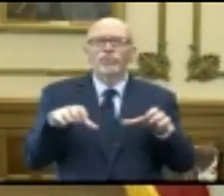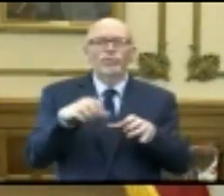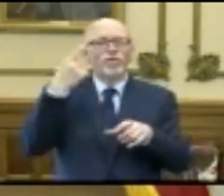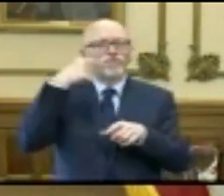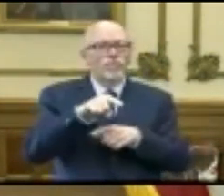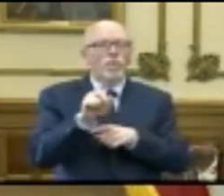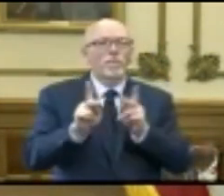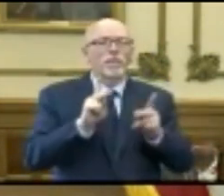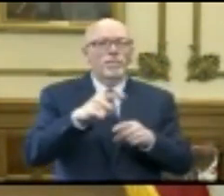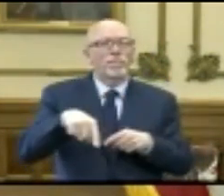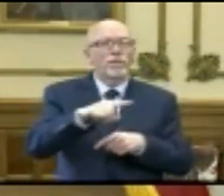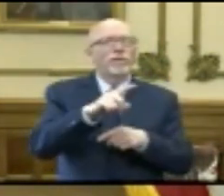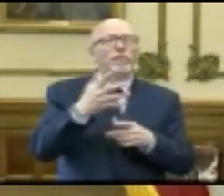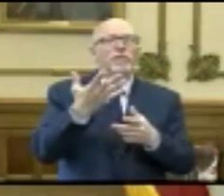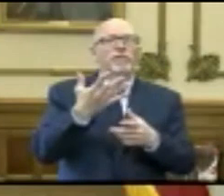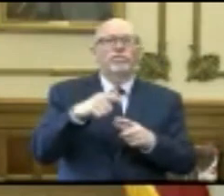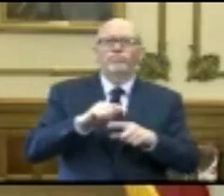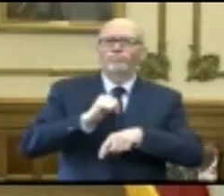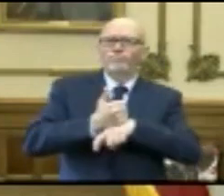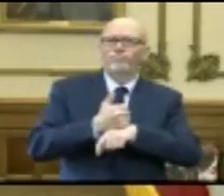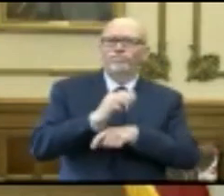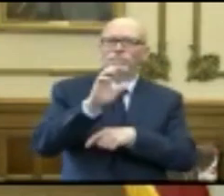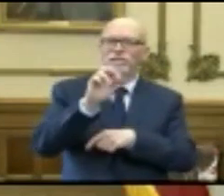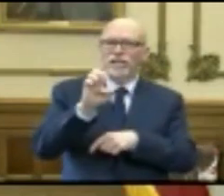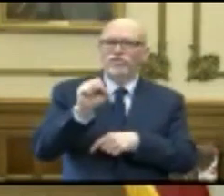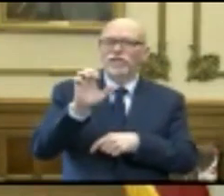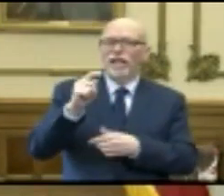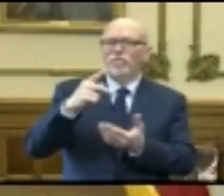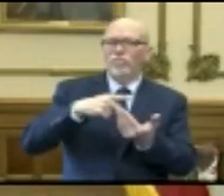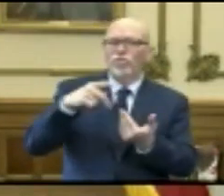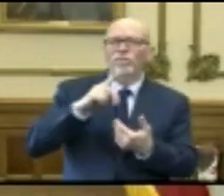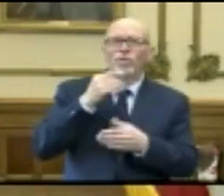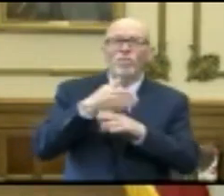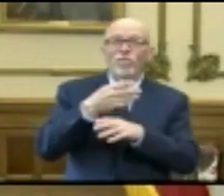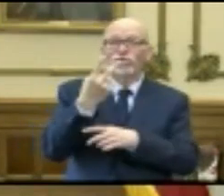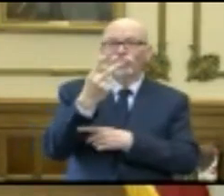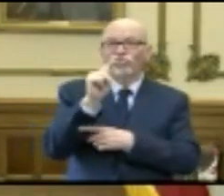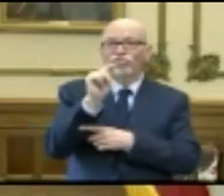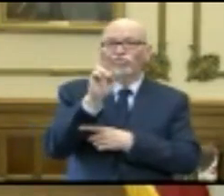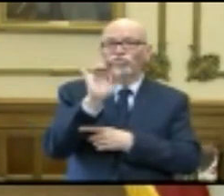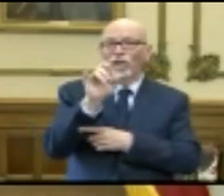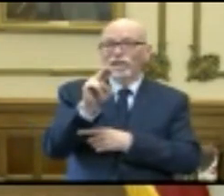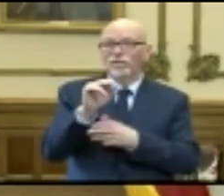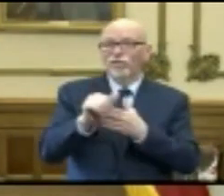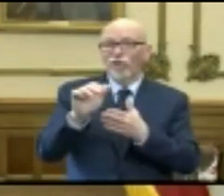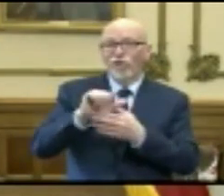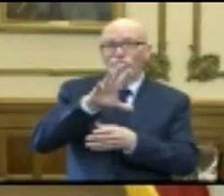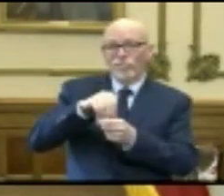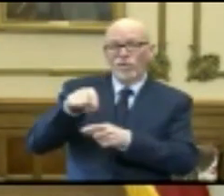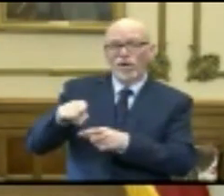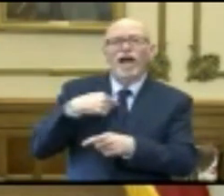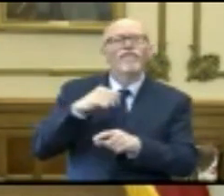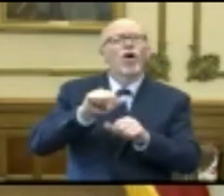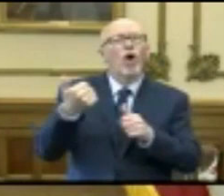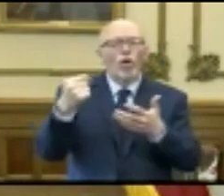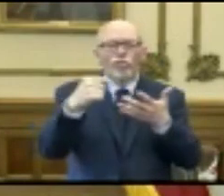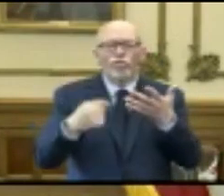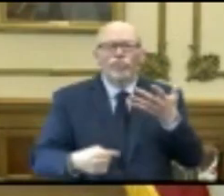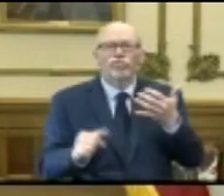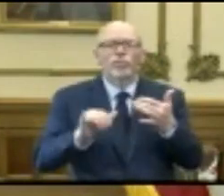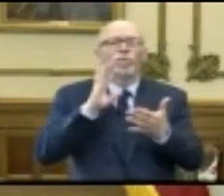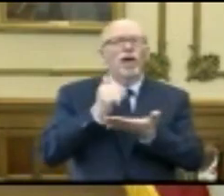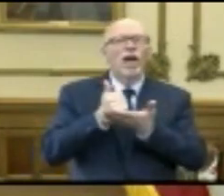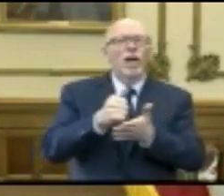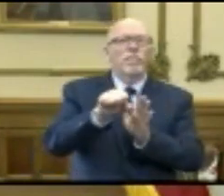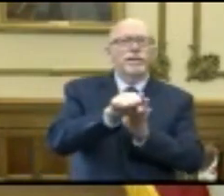Hoosiers to implement this program. As I indicated, it's over $2 trillion. There are additional provisions that will